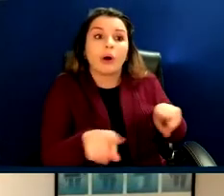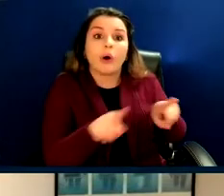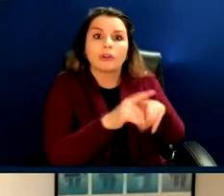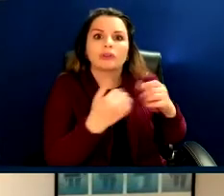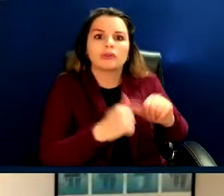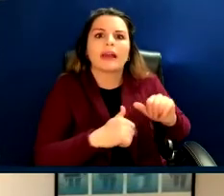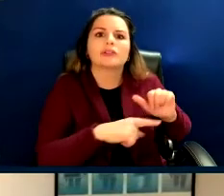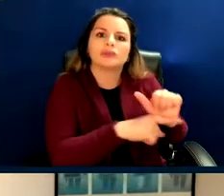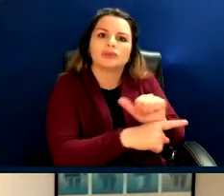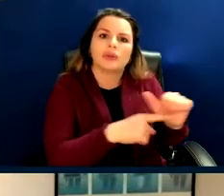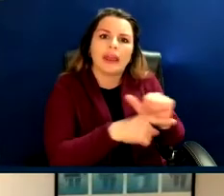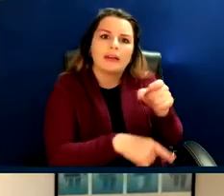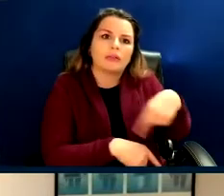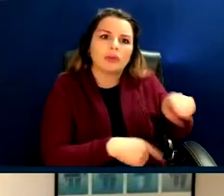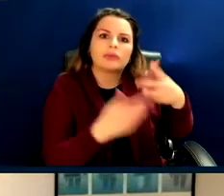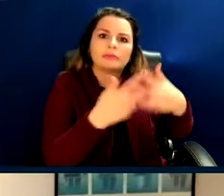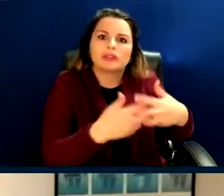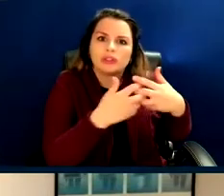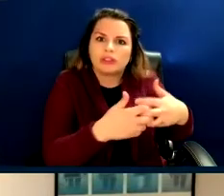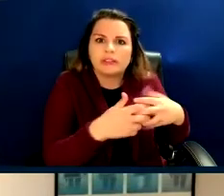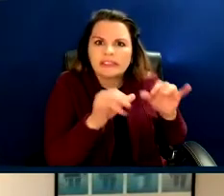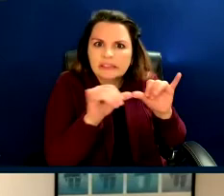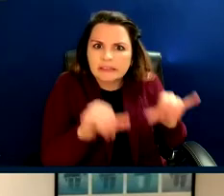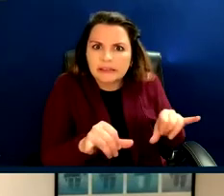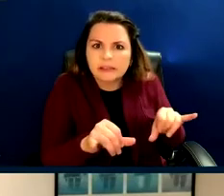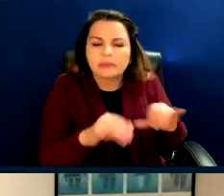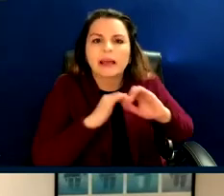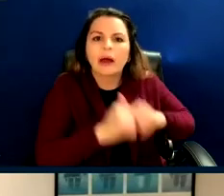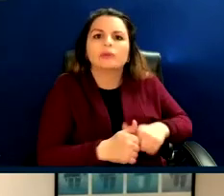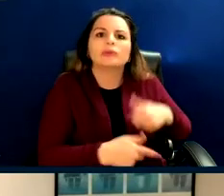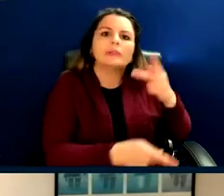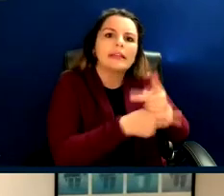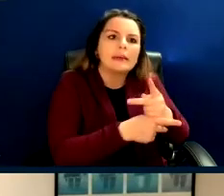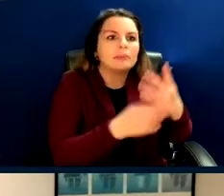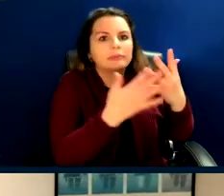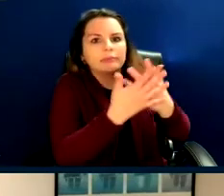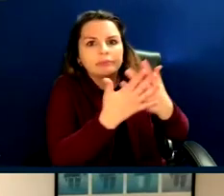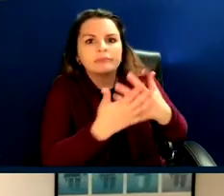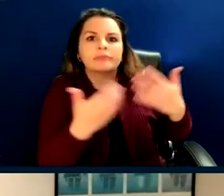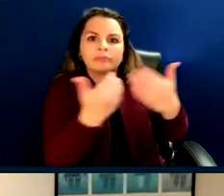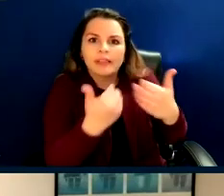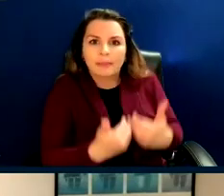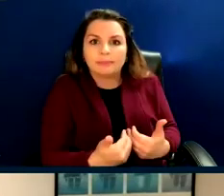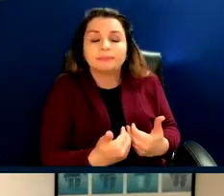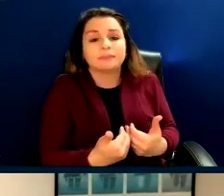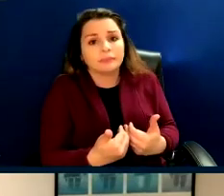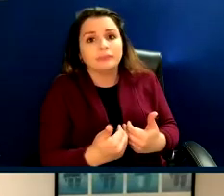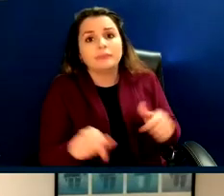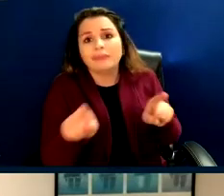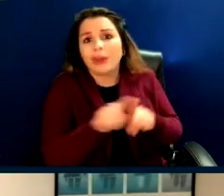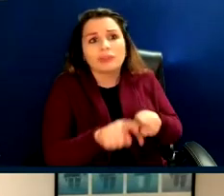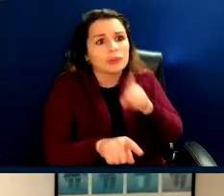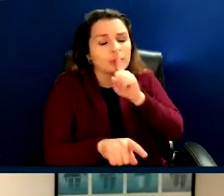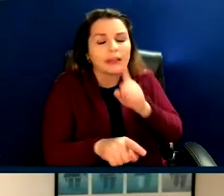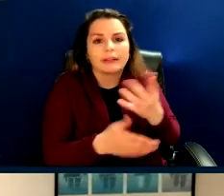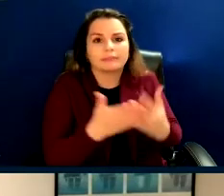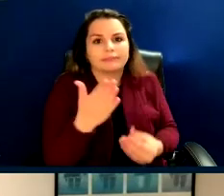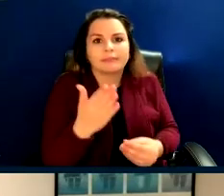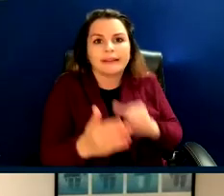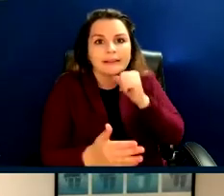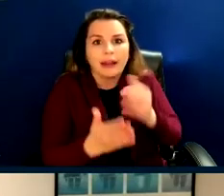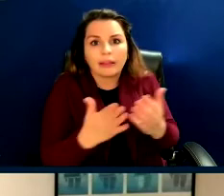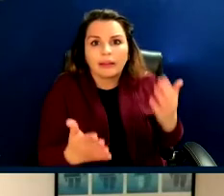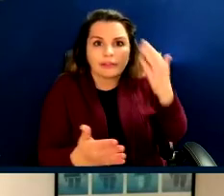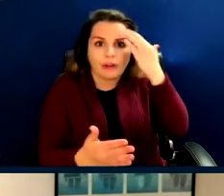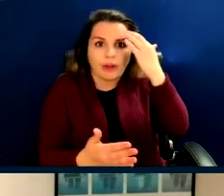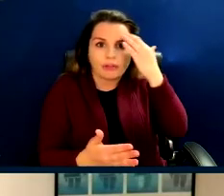computing. But also that, you know, just the lack of knowledge and depth of knowledge